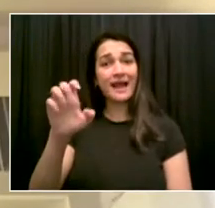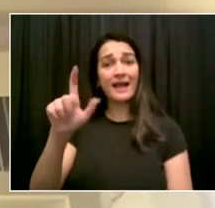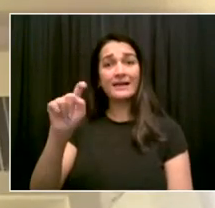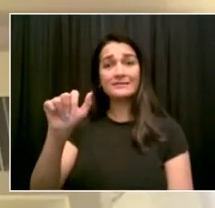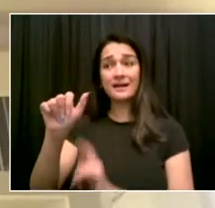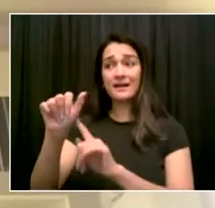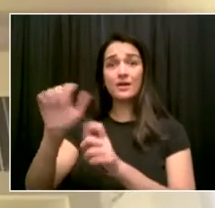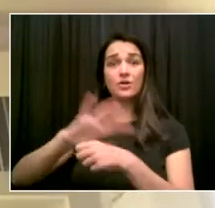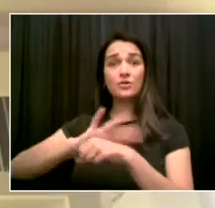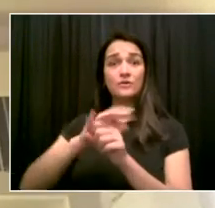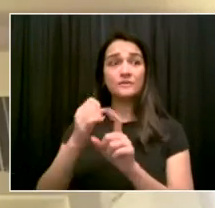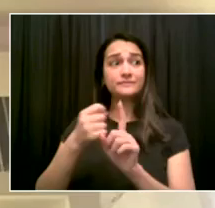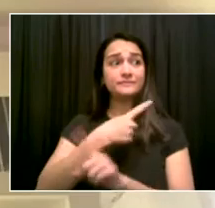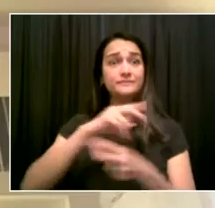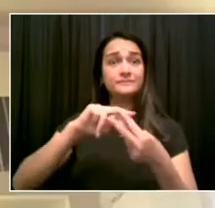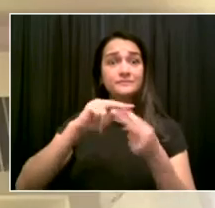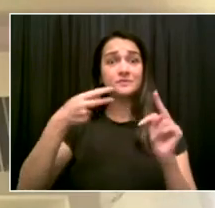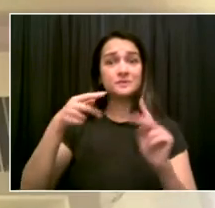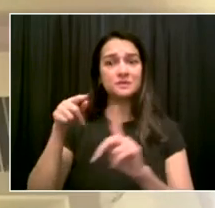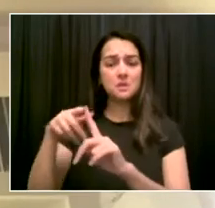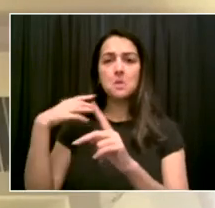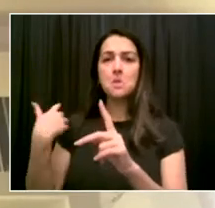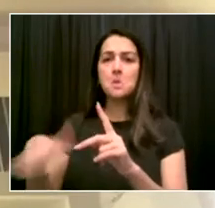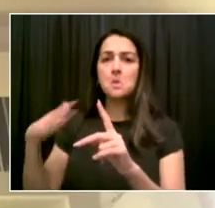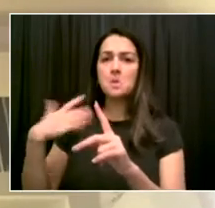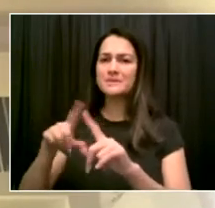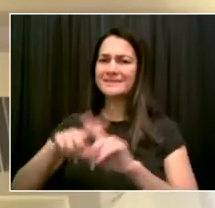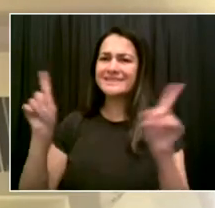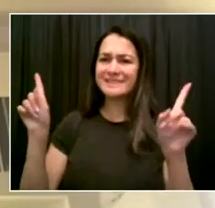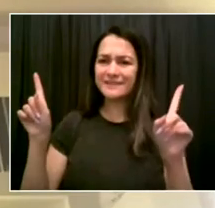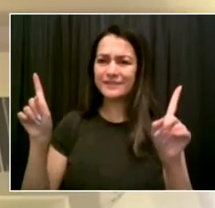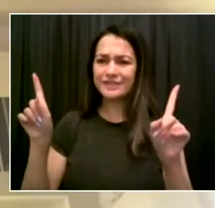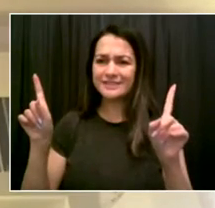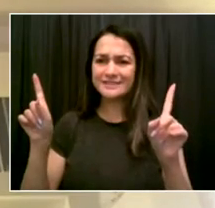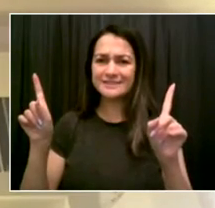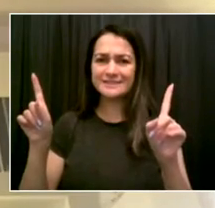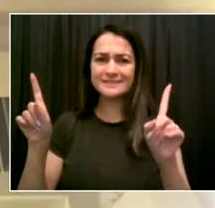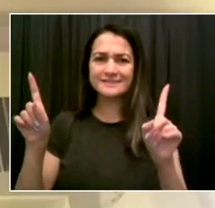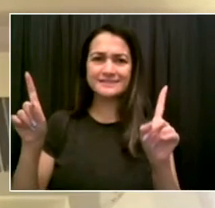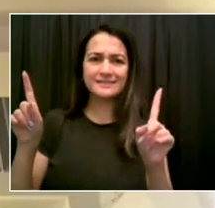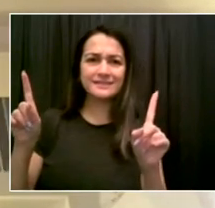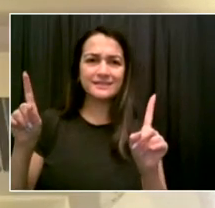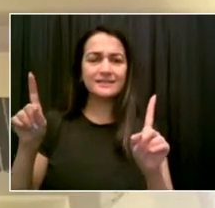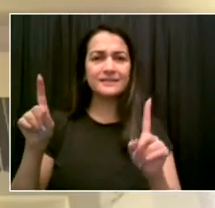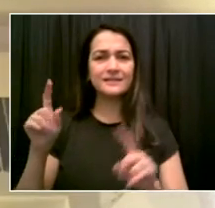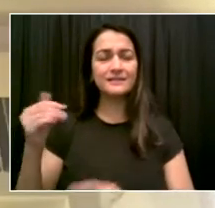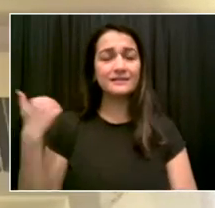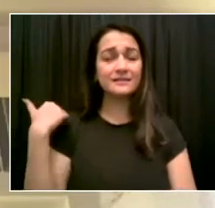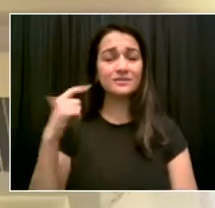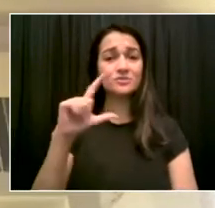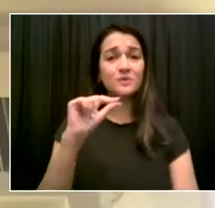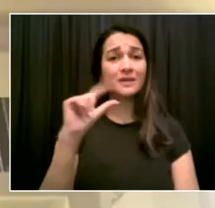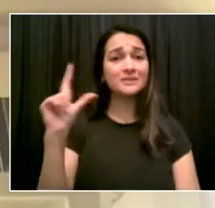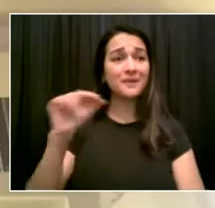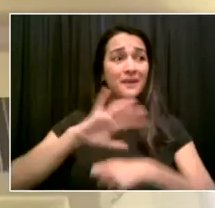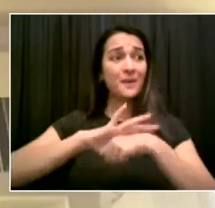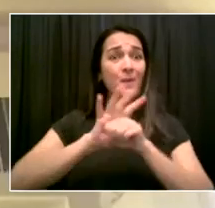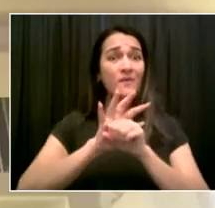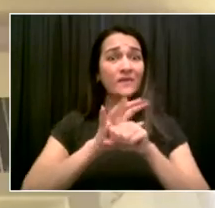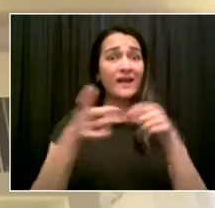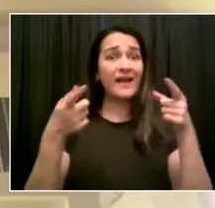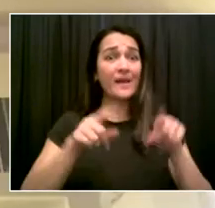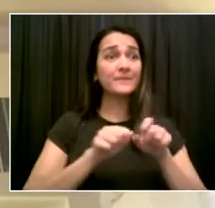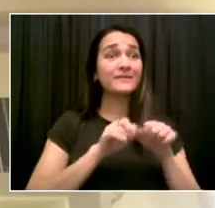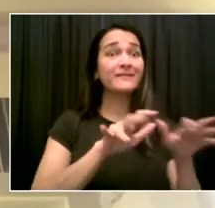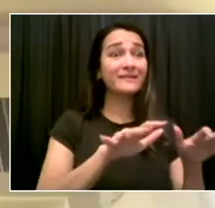from 2020. Only if you're not vaccinated, only five minutes of exposure can